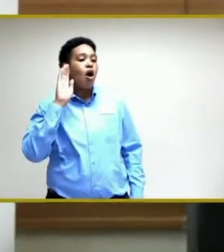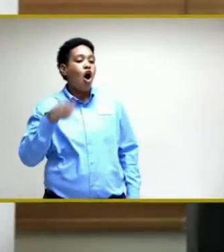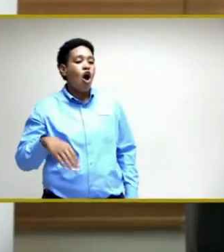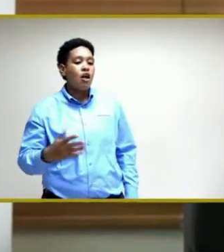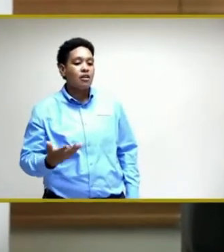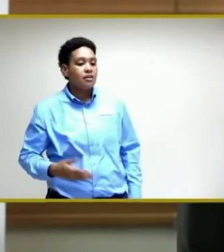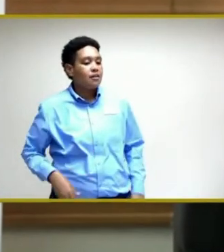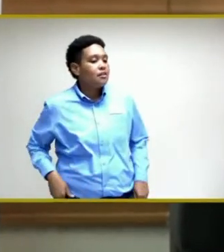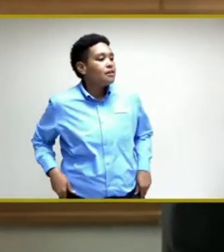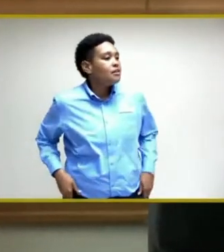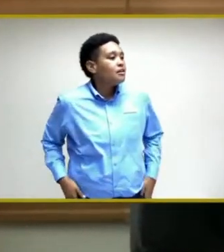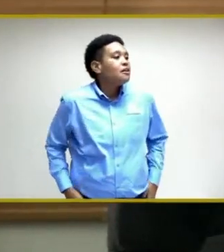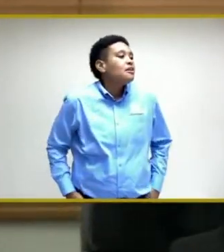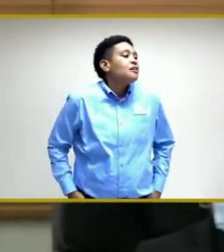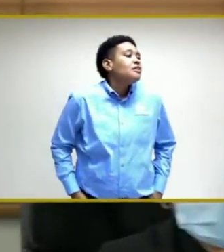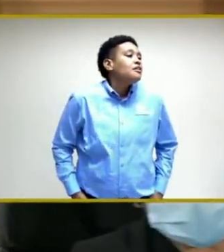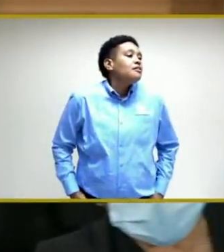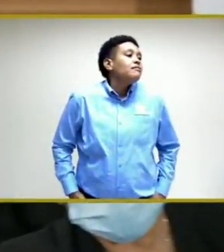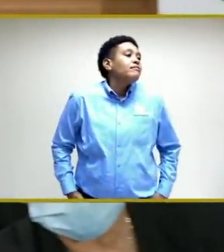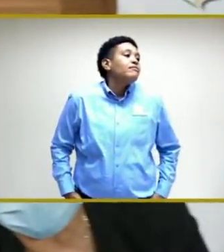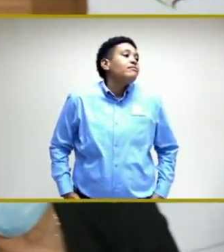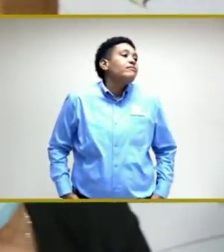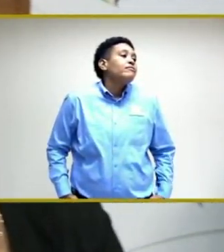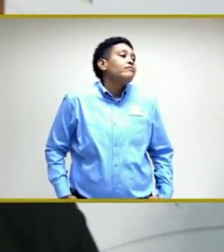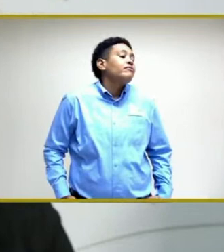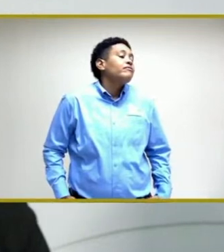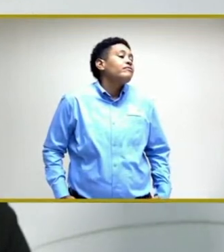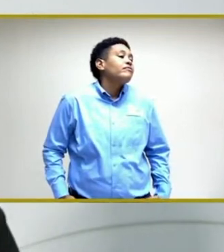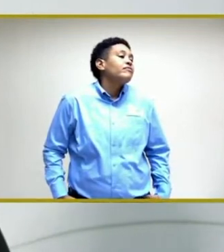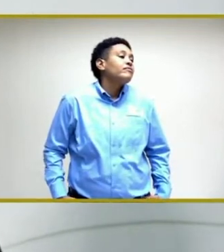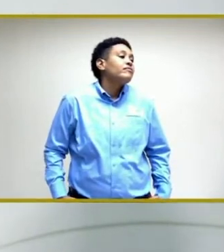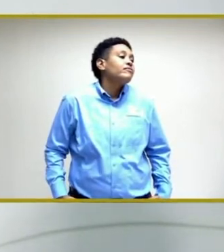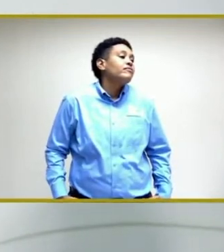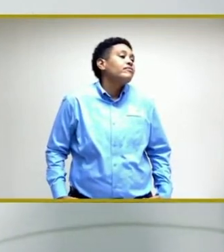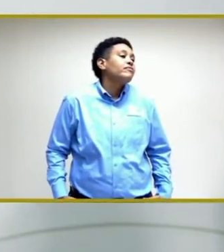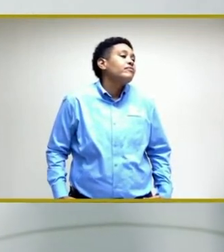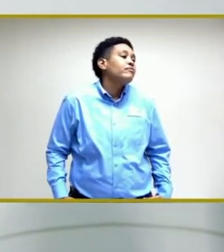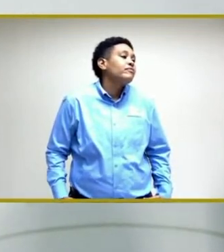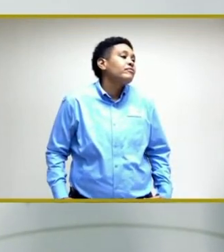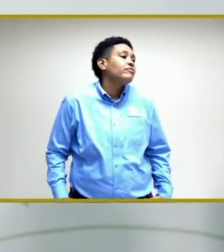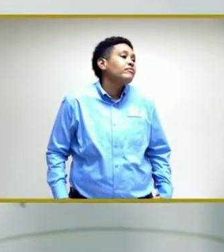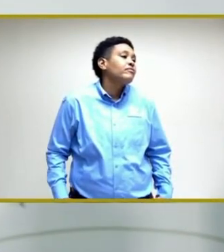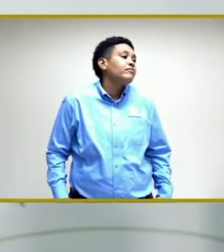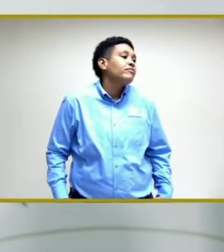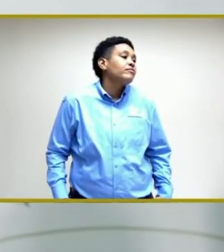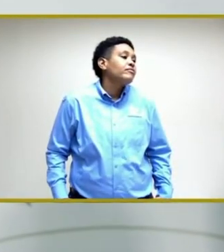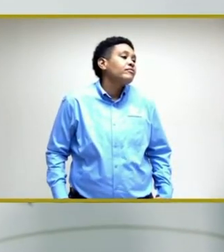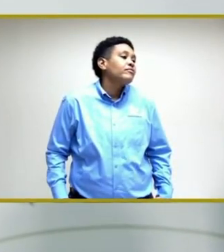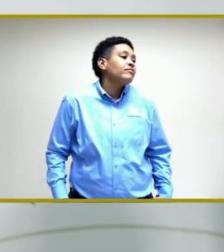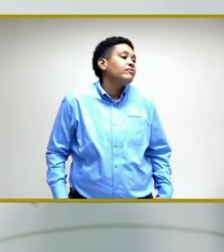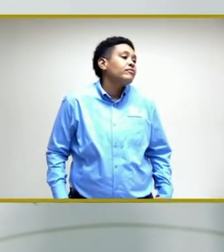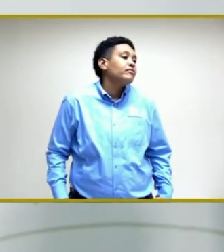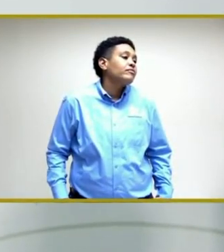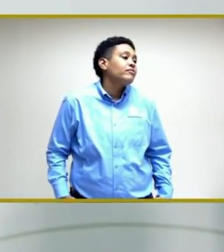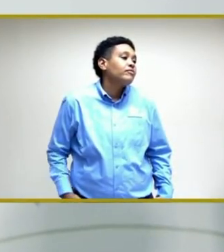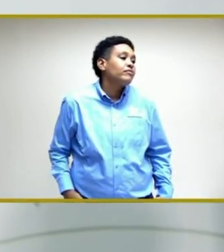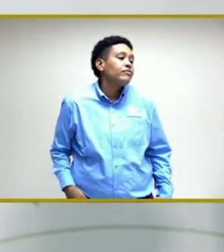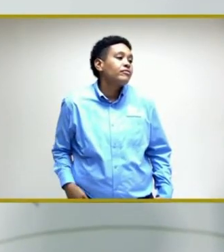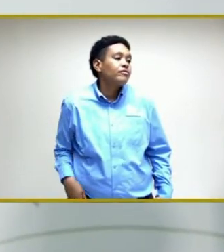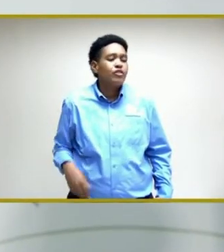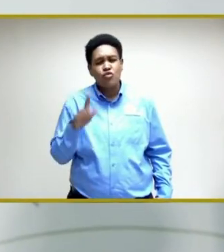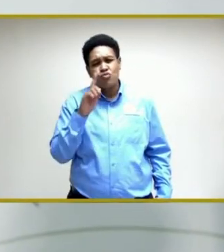Corey. Right. Just want to respond to the last section of your questions.